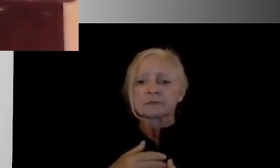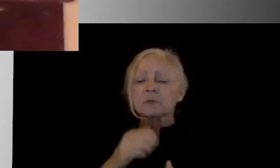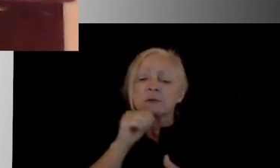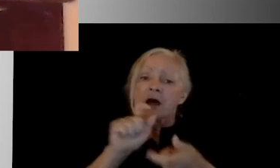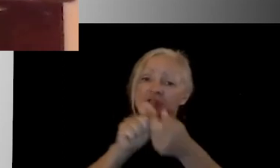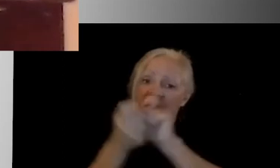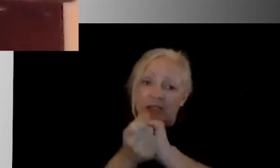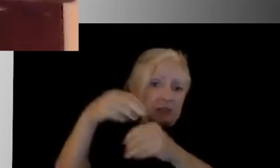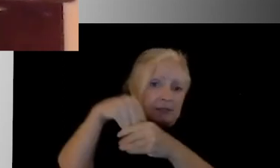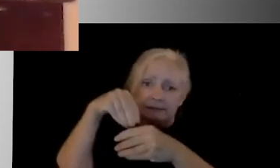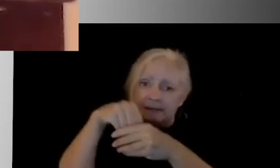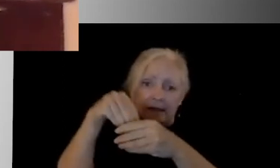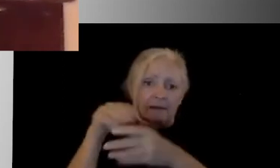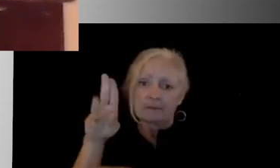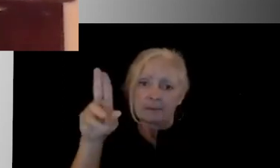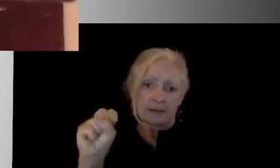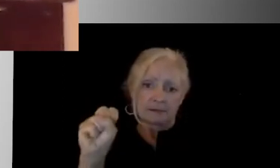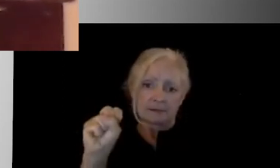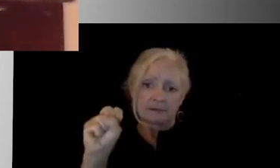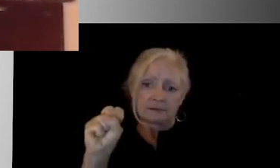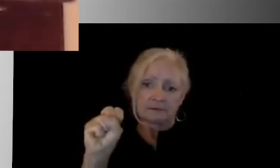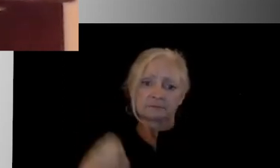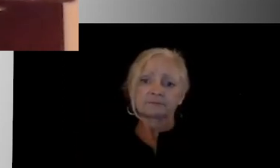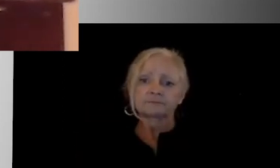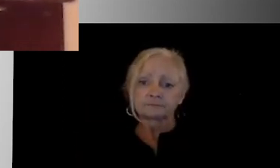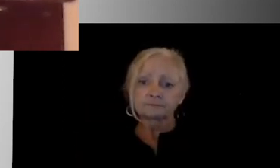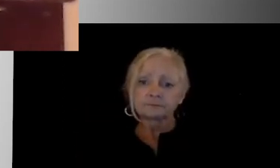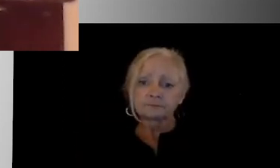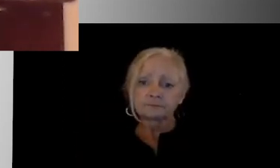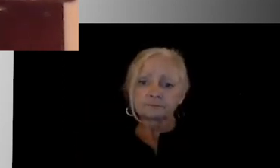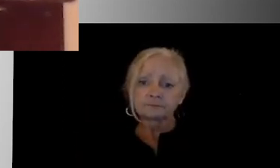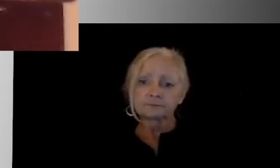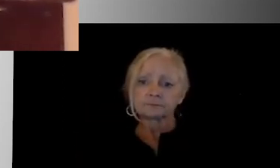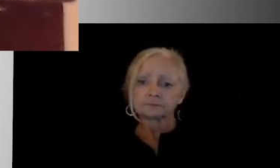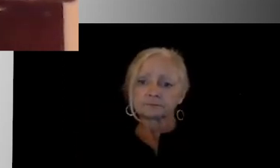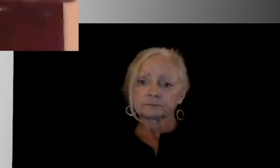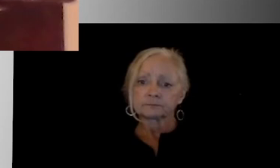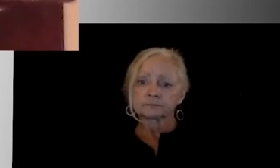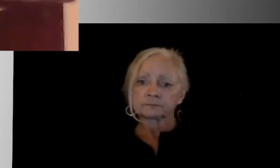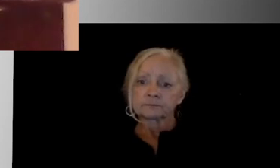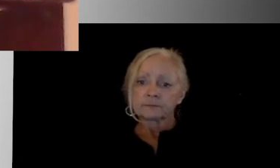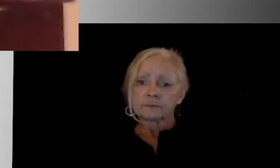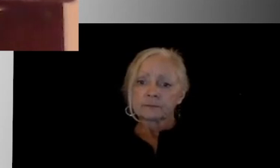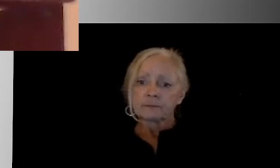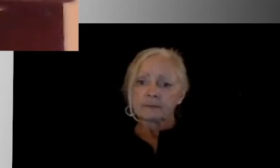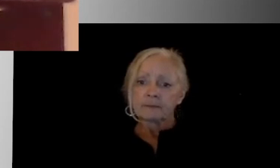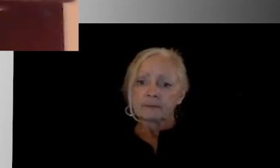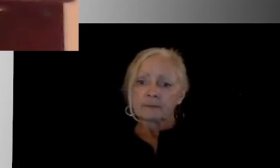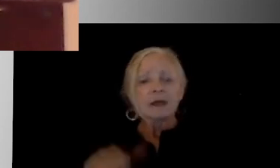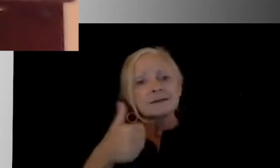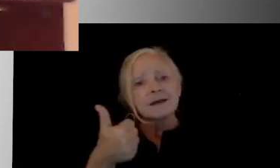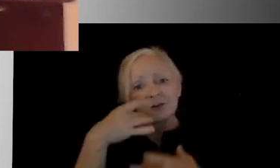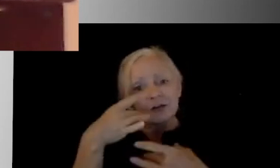inside of the buses from the direction of our state police department. I would also tell you that another interesting